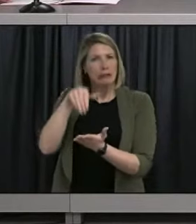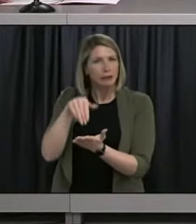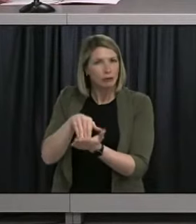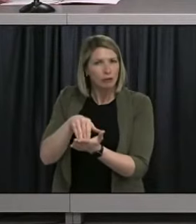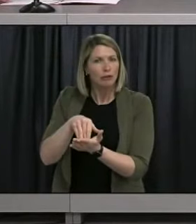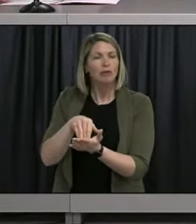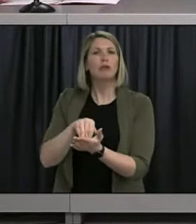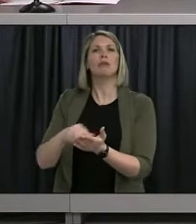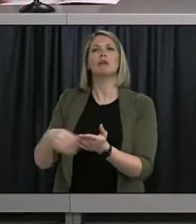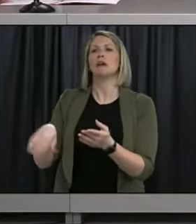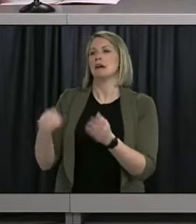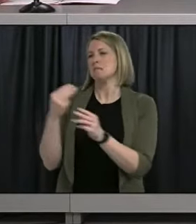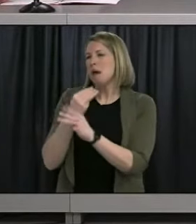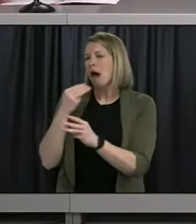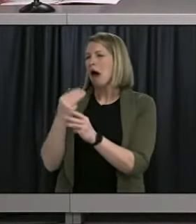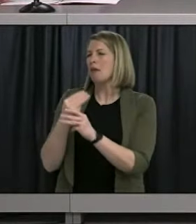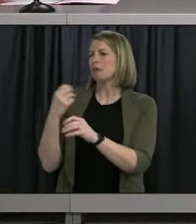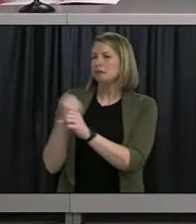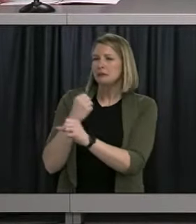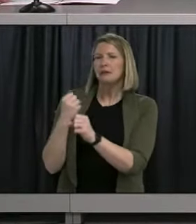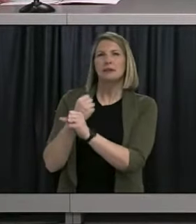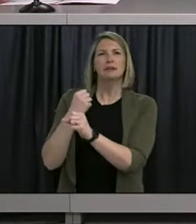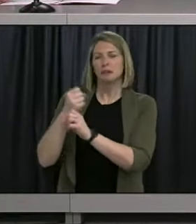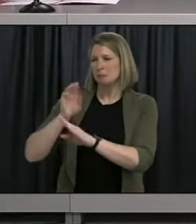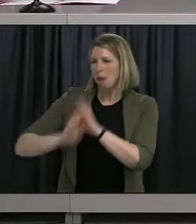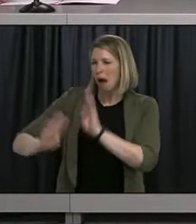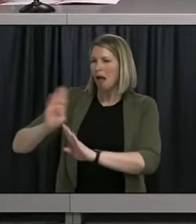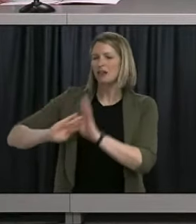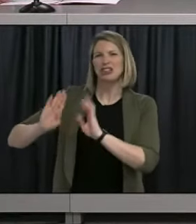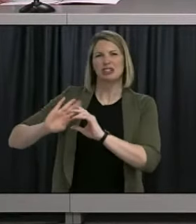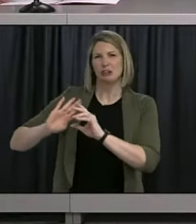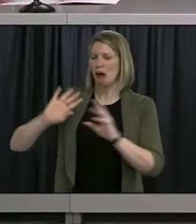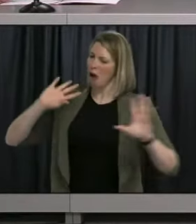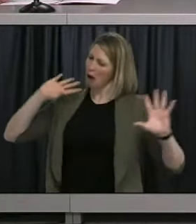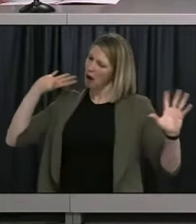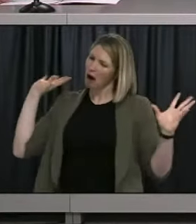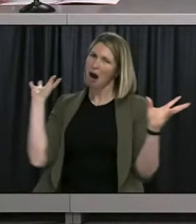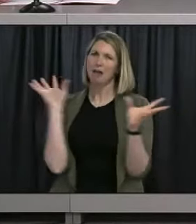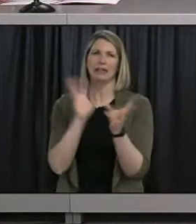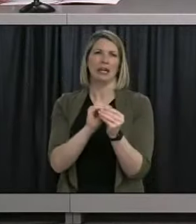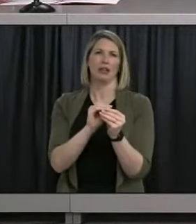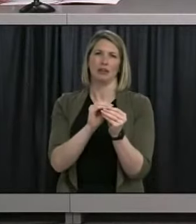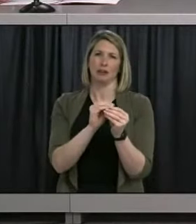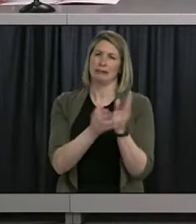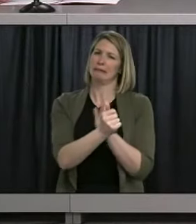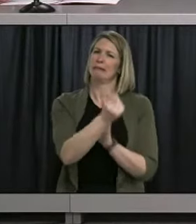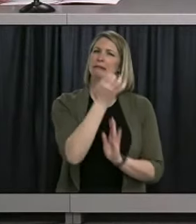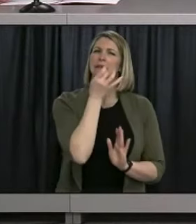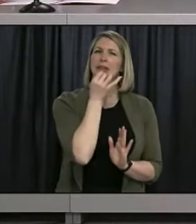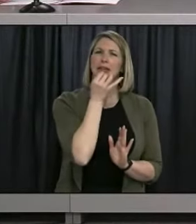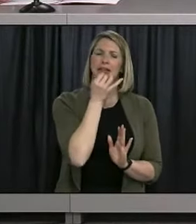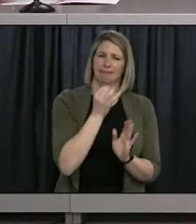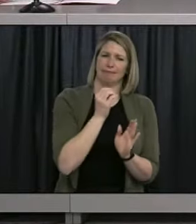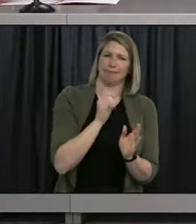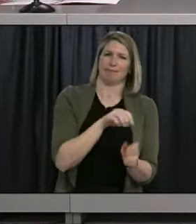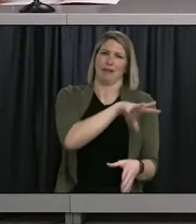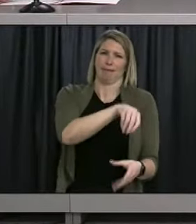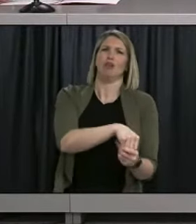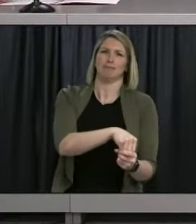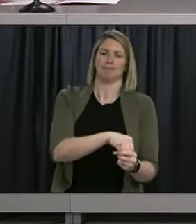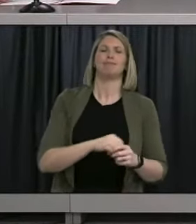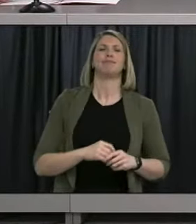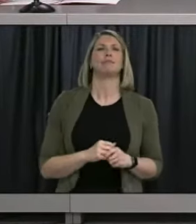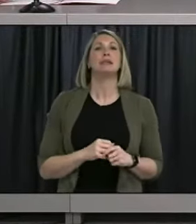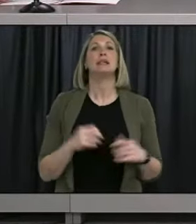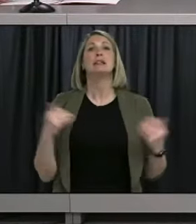terms of mathematics, statistics, as well as advanced analytics. So this is a team effort. So the key points that we would like to talk